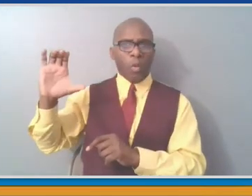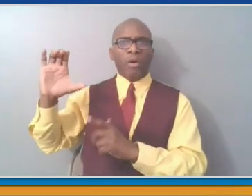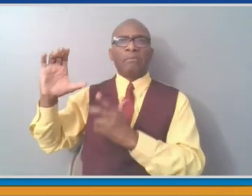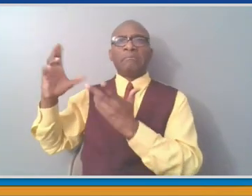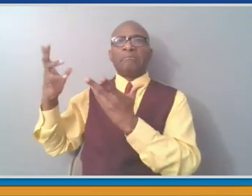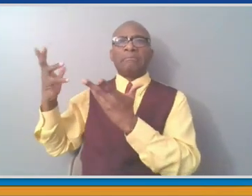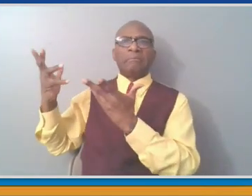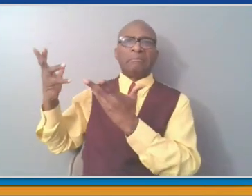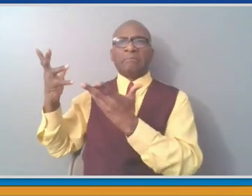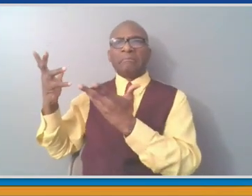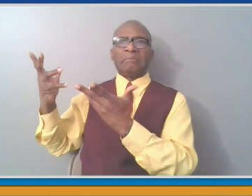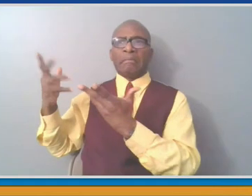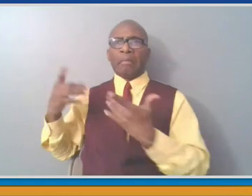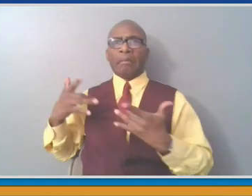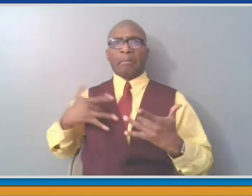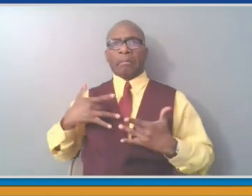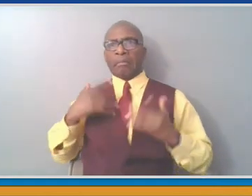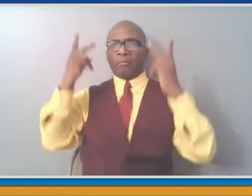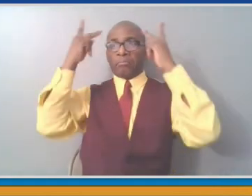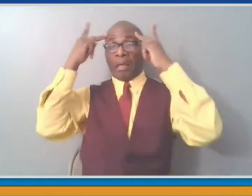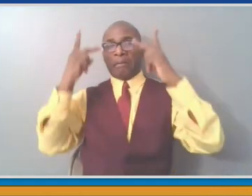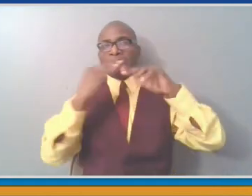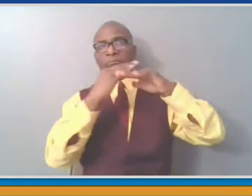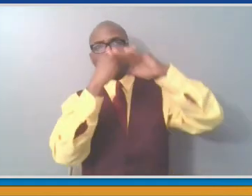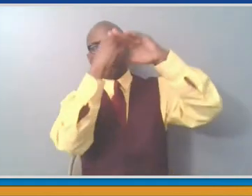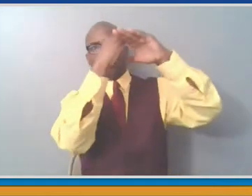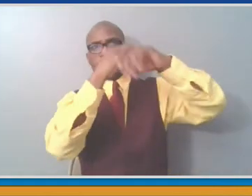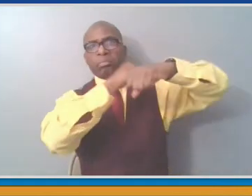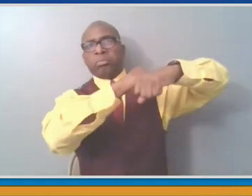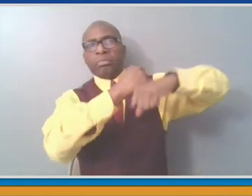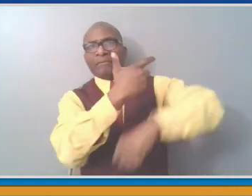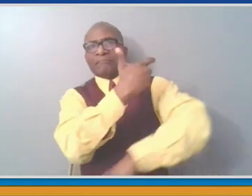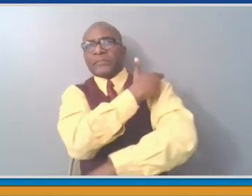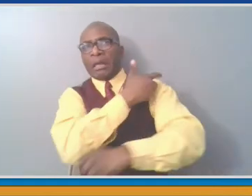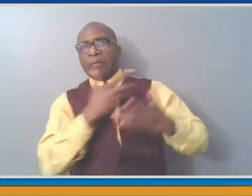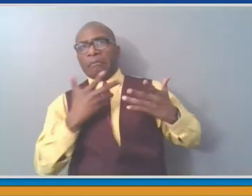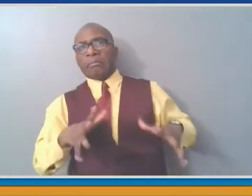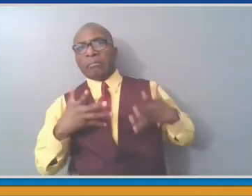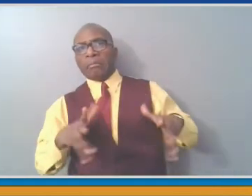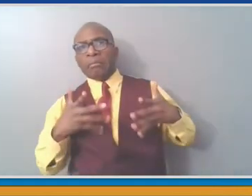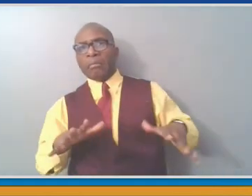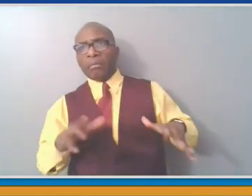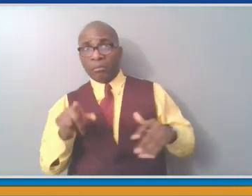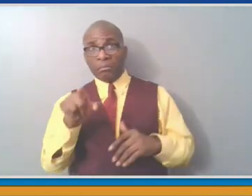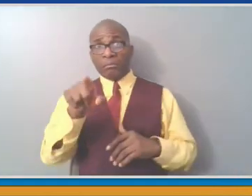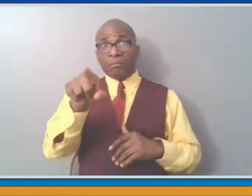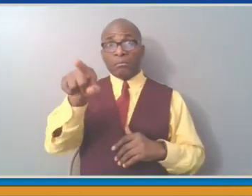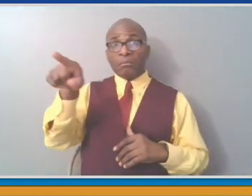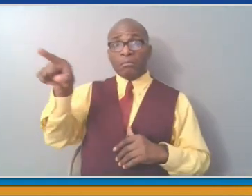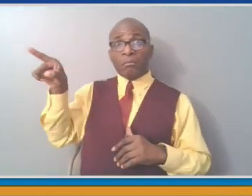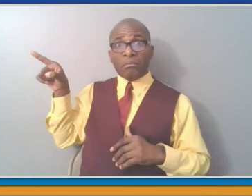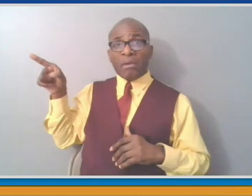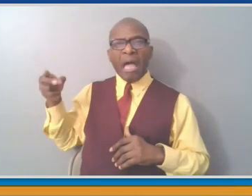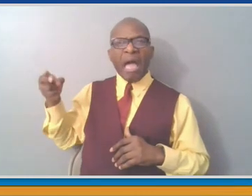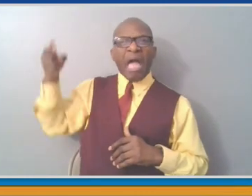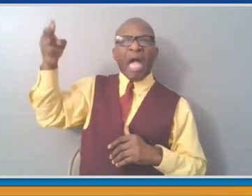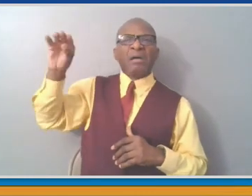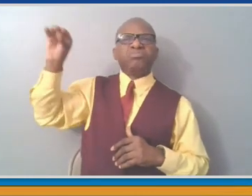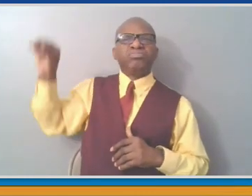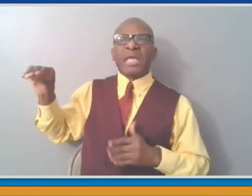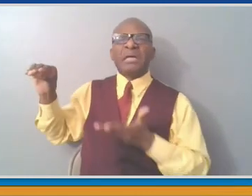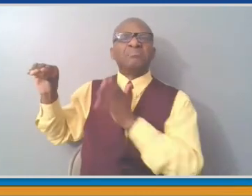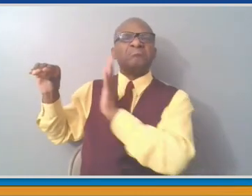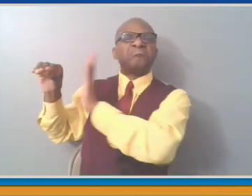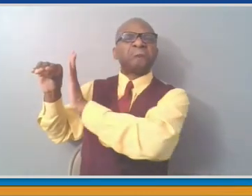think we saw a reduction in vaccine hesitancy over the last month and a half. And I think it stems from a number of different